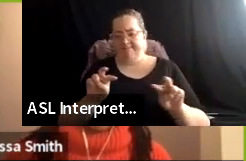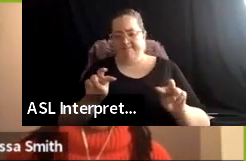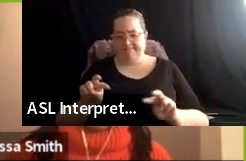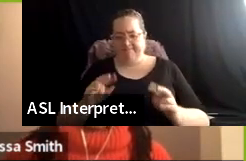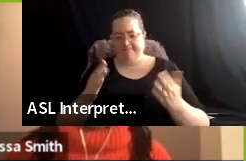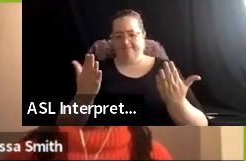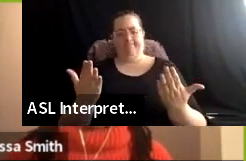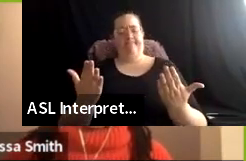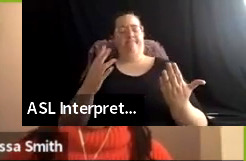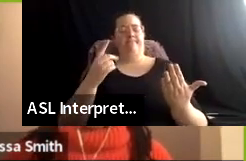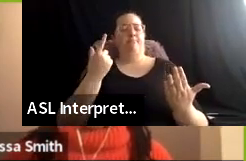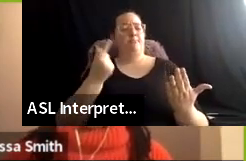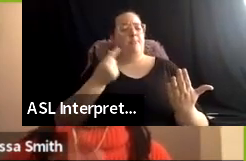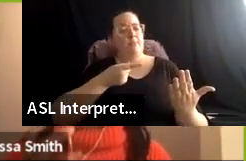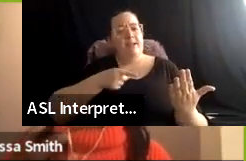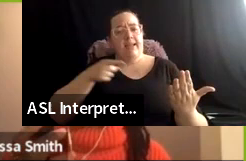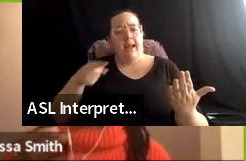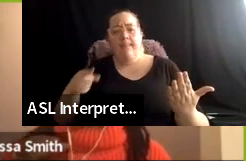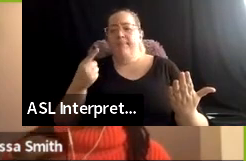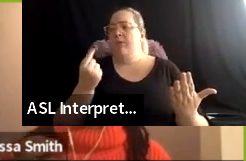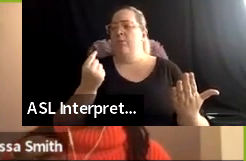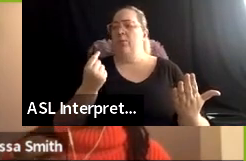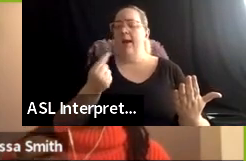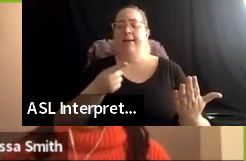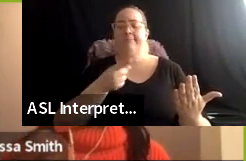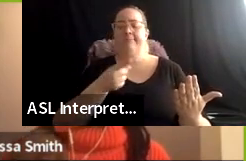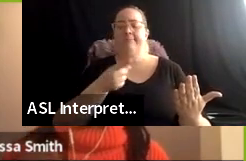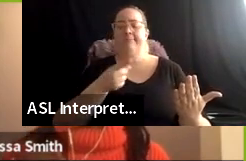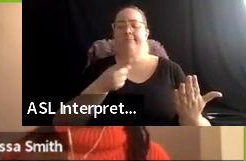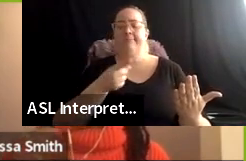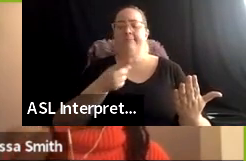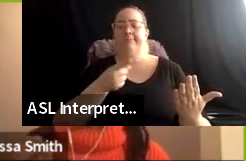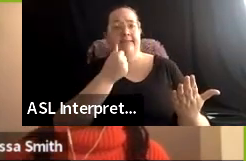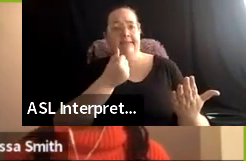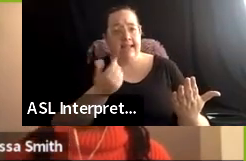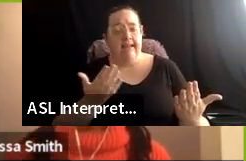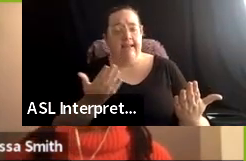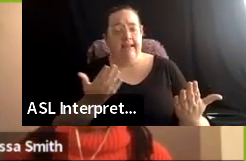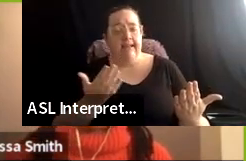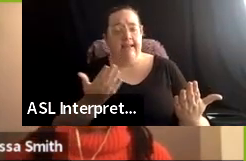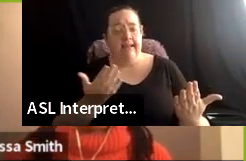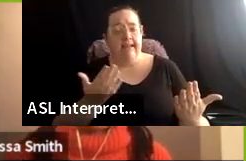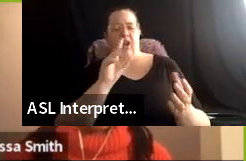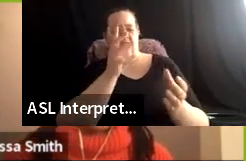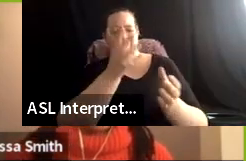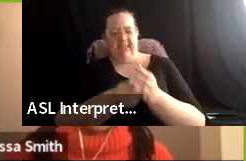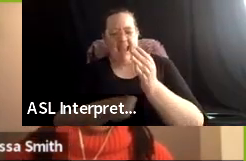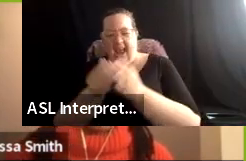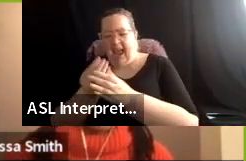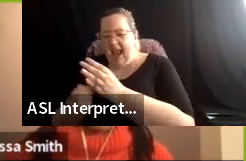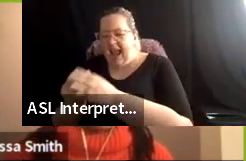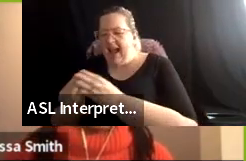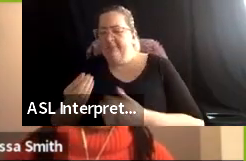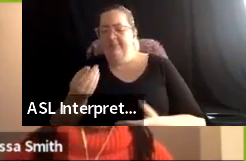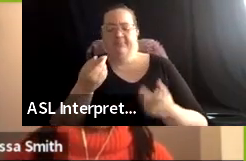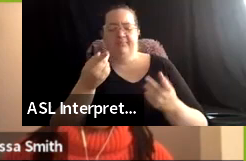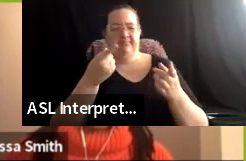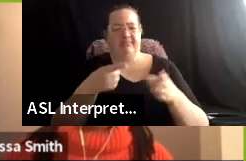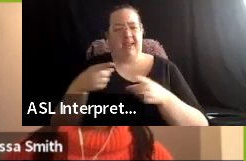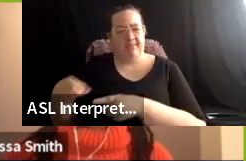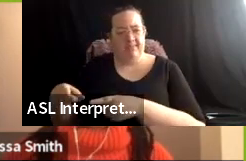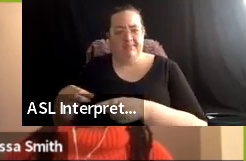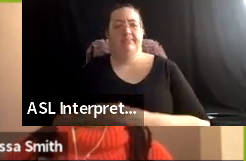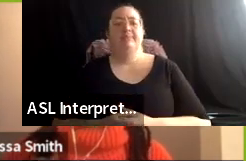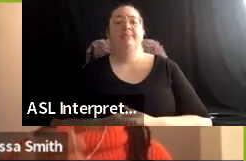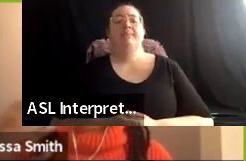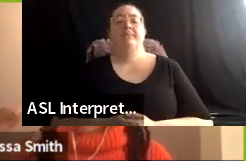being said, um, and, and where these, where these gaps and holes for opportunities really exist. Um, and so